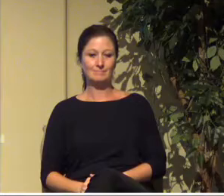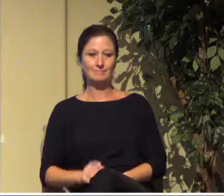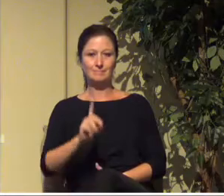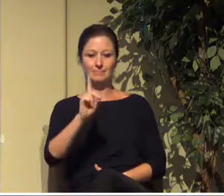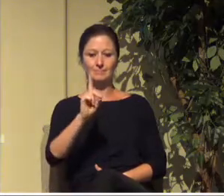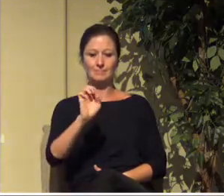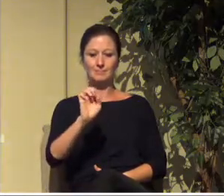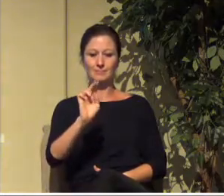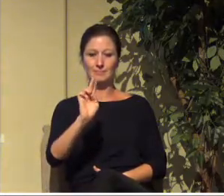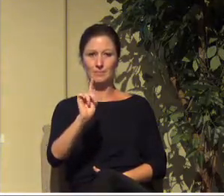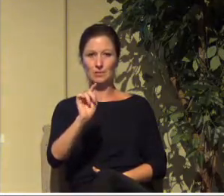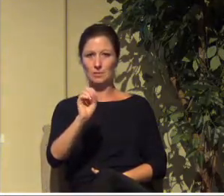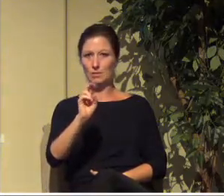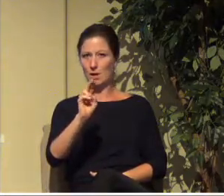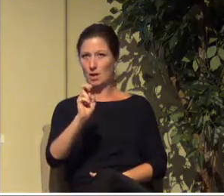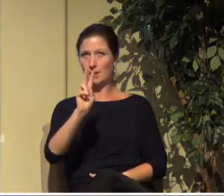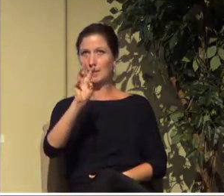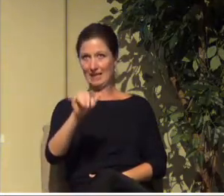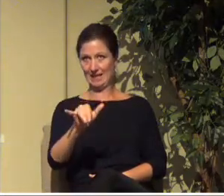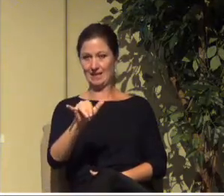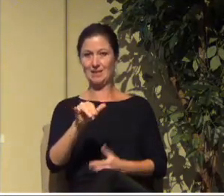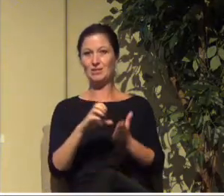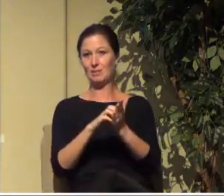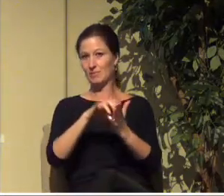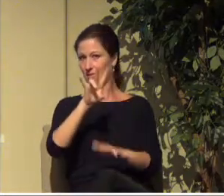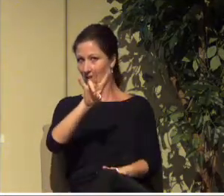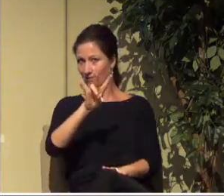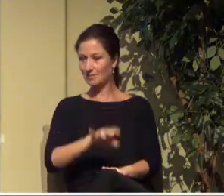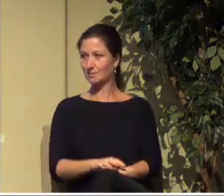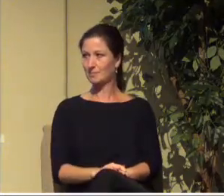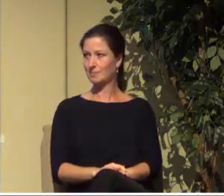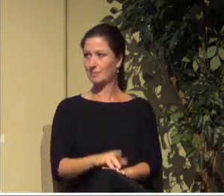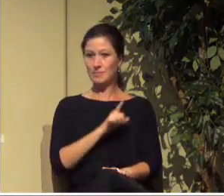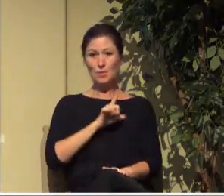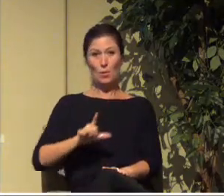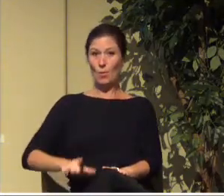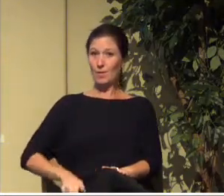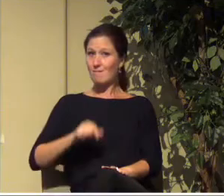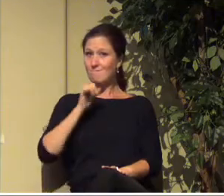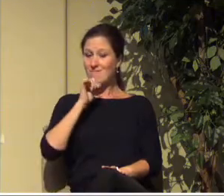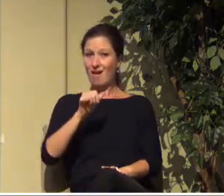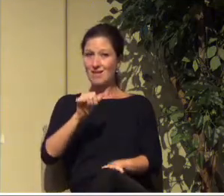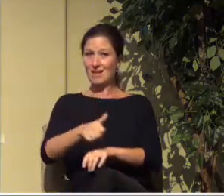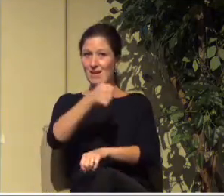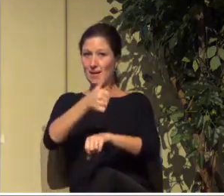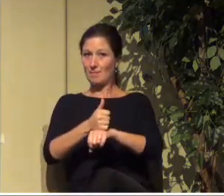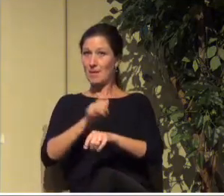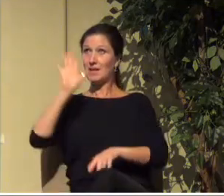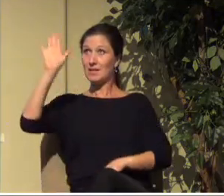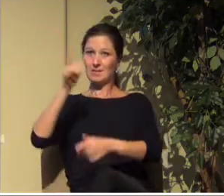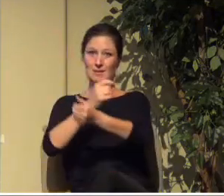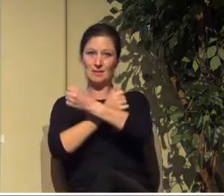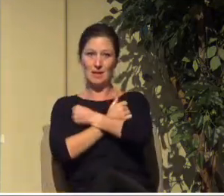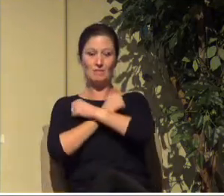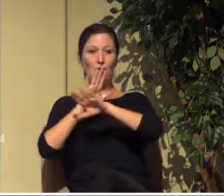Deuteronomy 7. This is interesting. The Lord did not set his affection on you and choose you